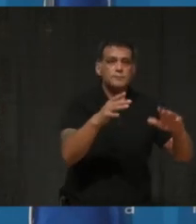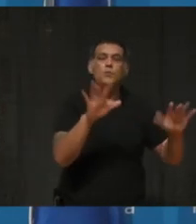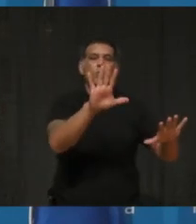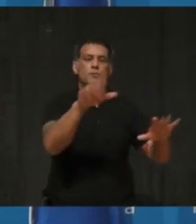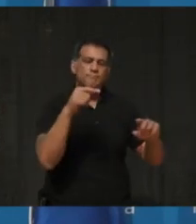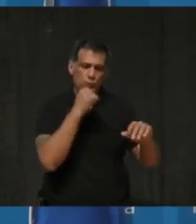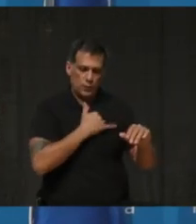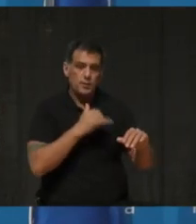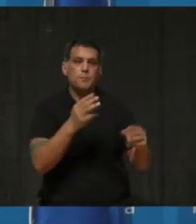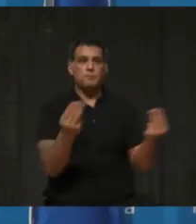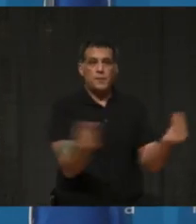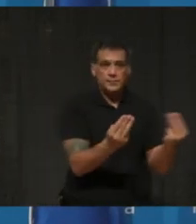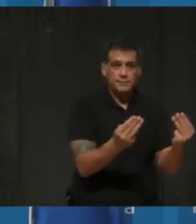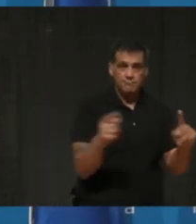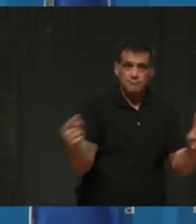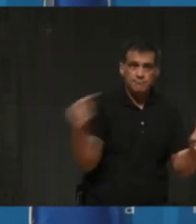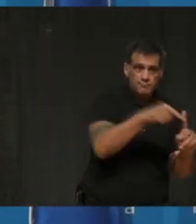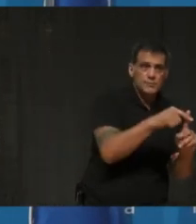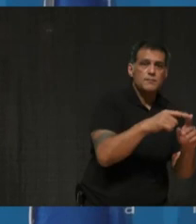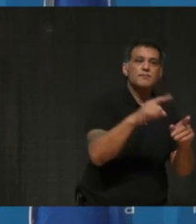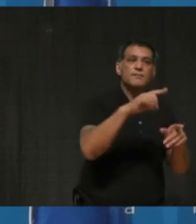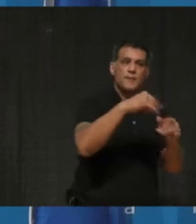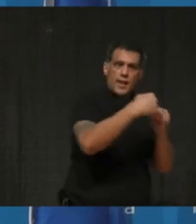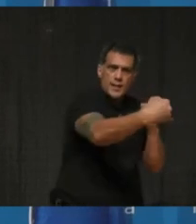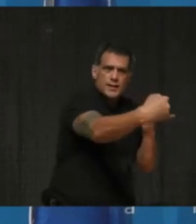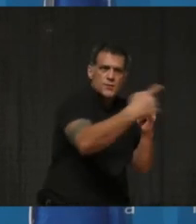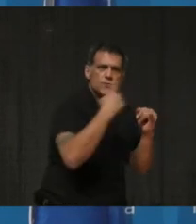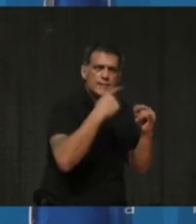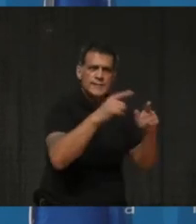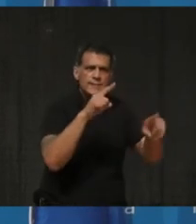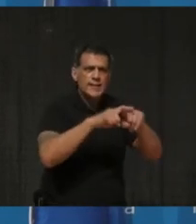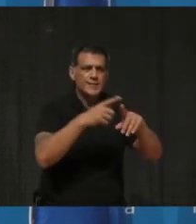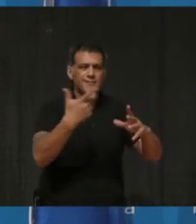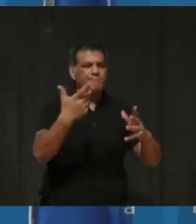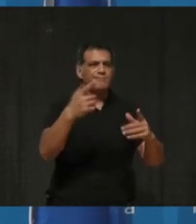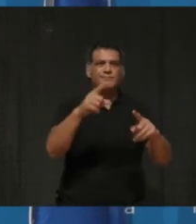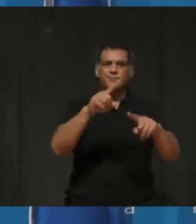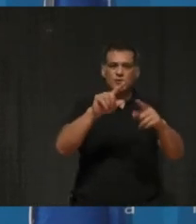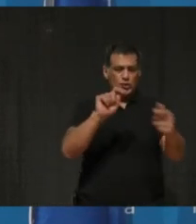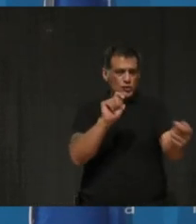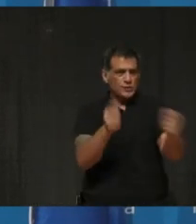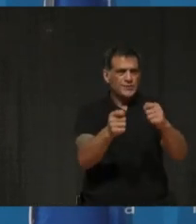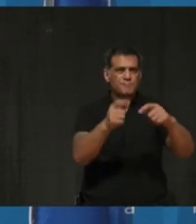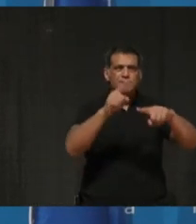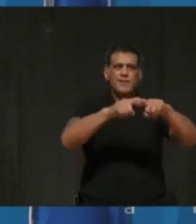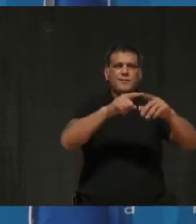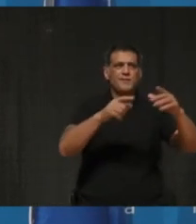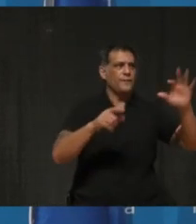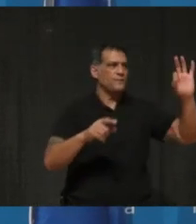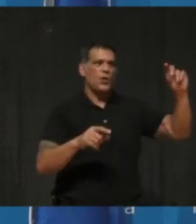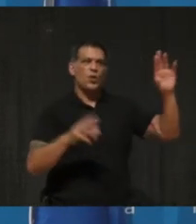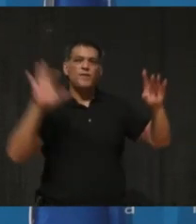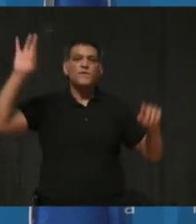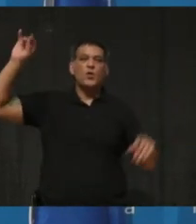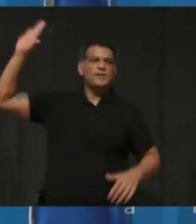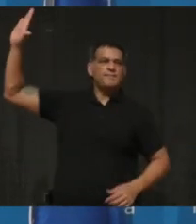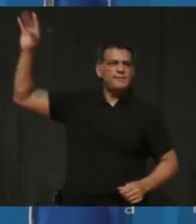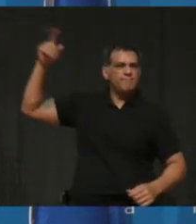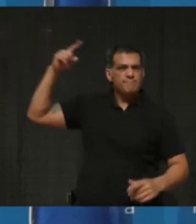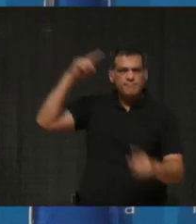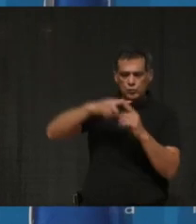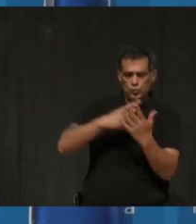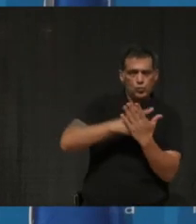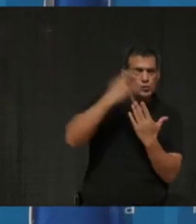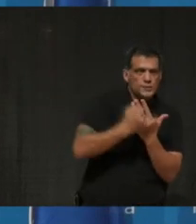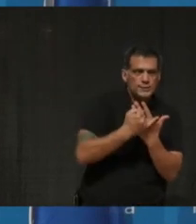government last month. And when we spoke then, you said you didn't think that you could change Premier Ford's mind about the project. So, my question is quite simple, even